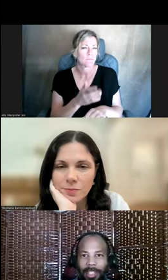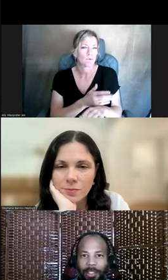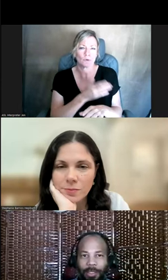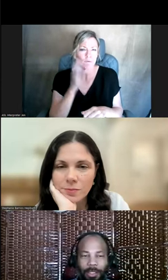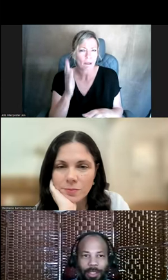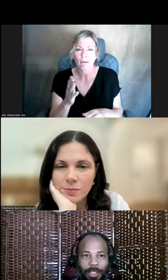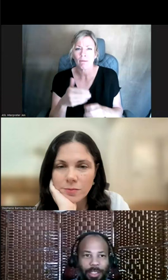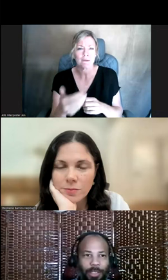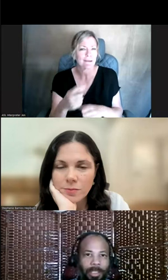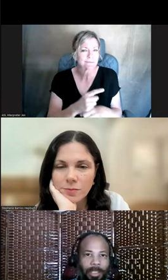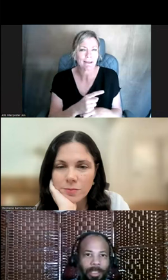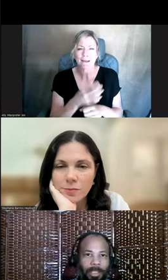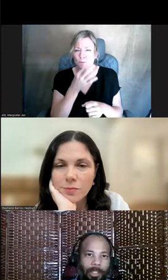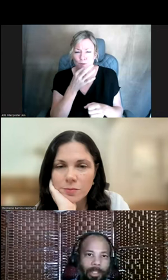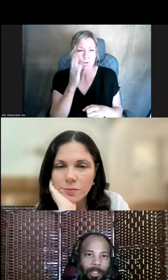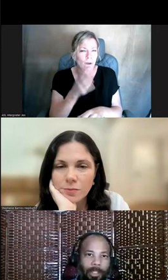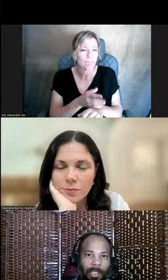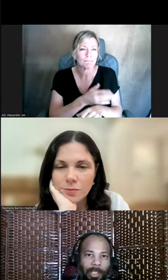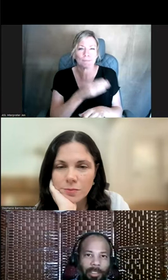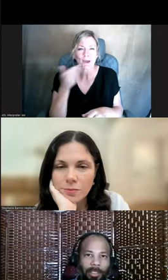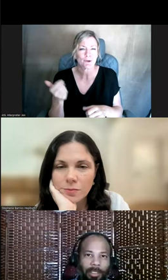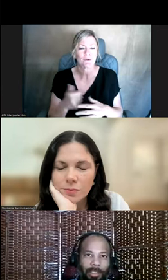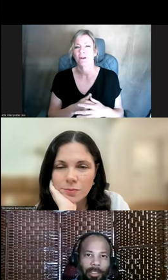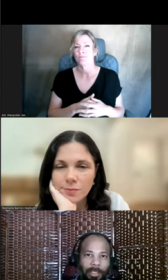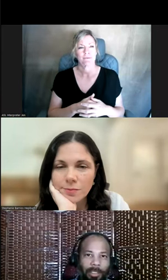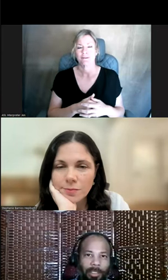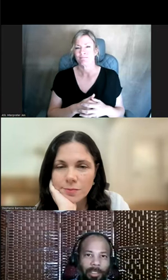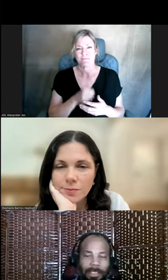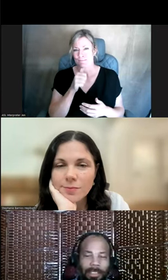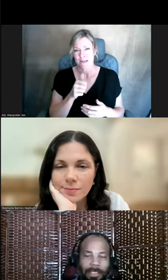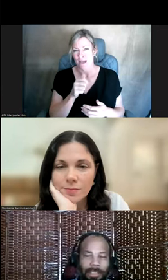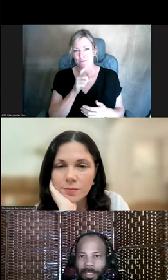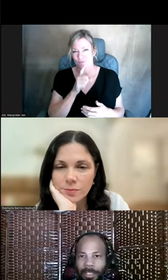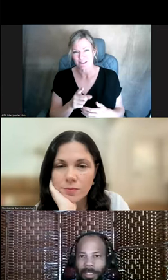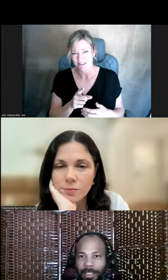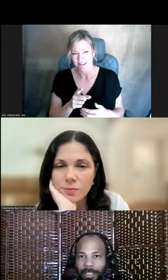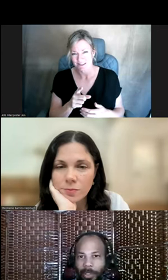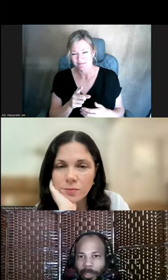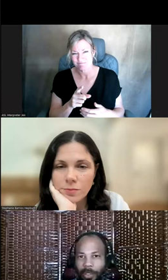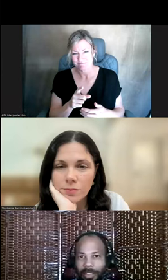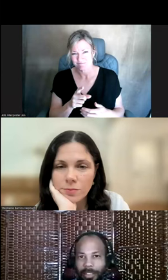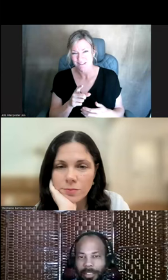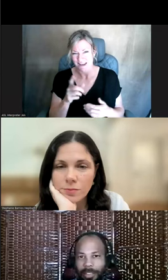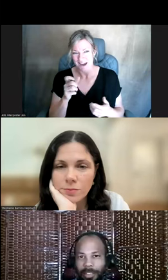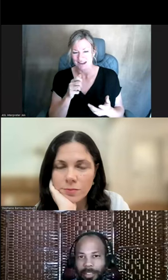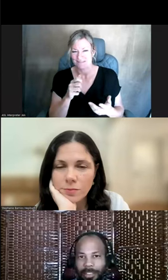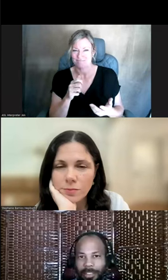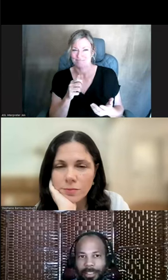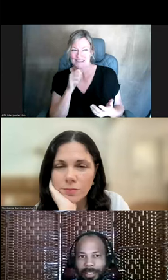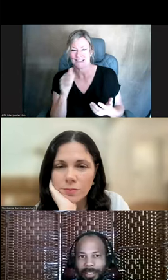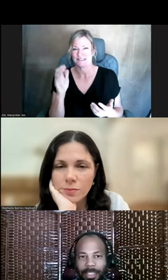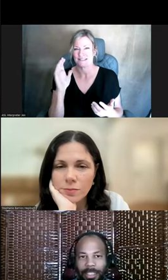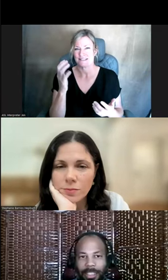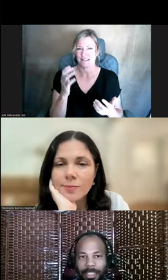the next day or soon. And we all know that that's not really realistic and it doesn't come across necessarily as